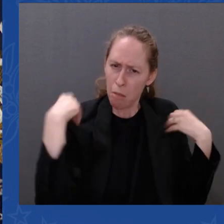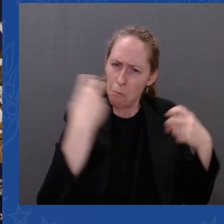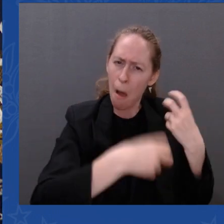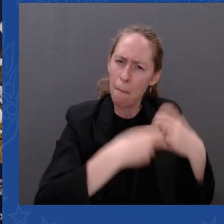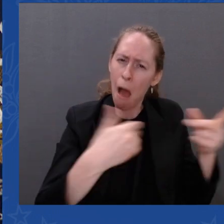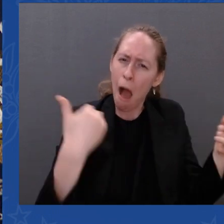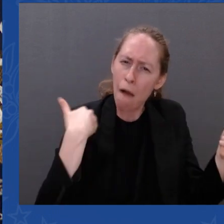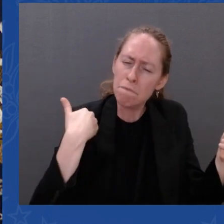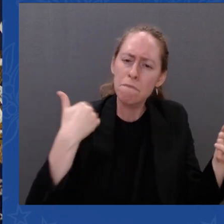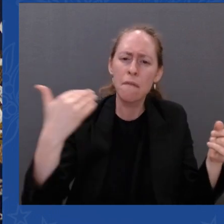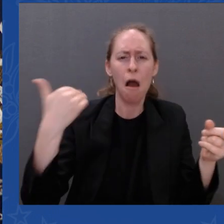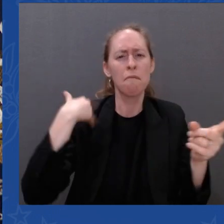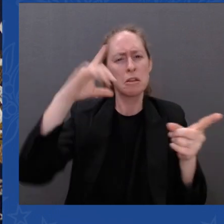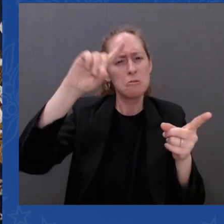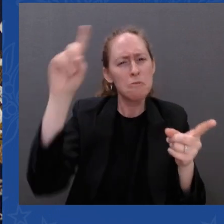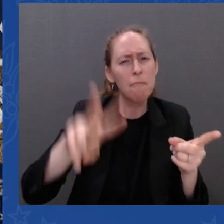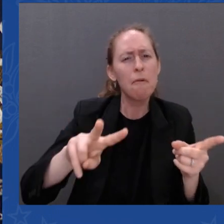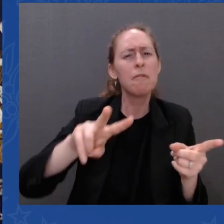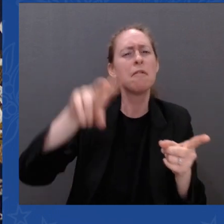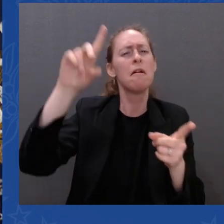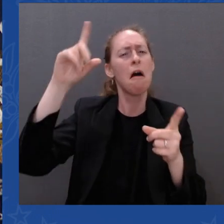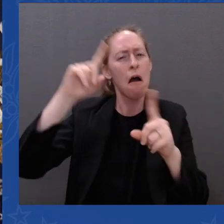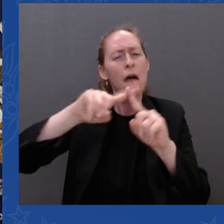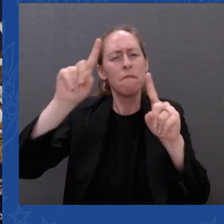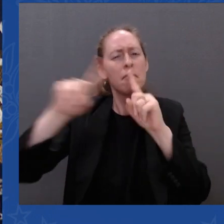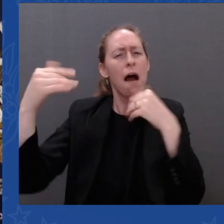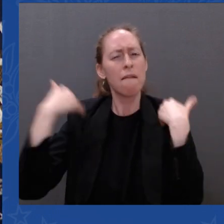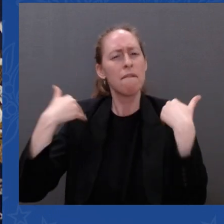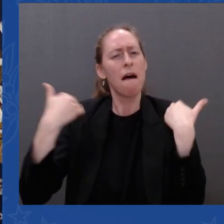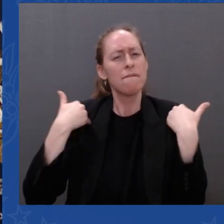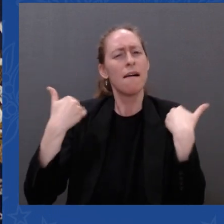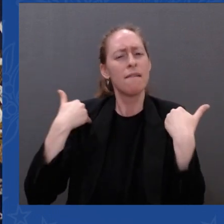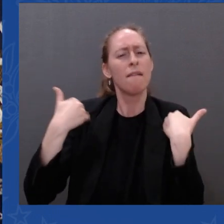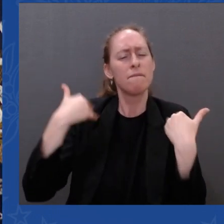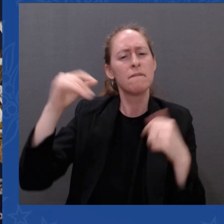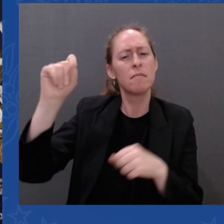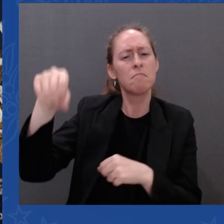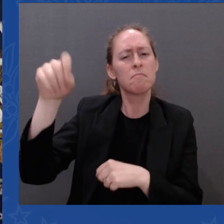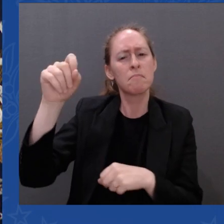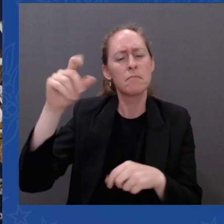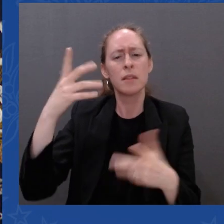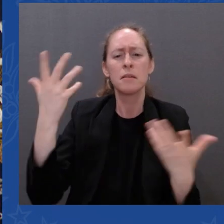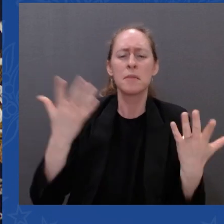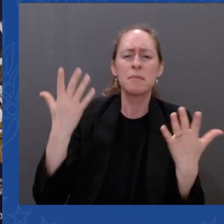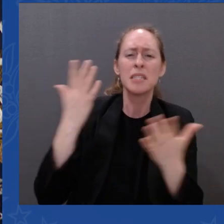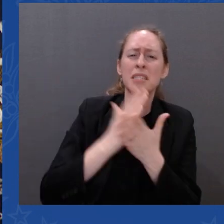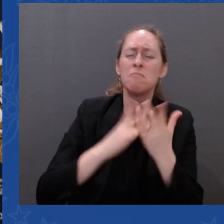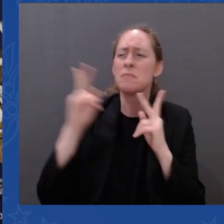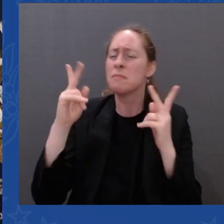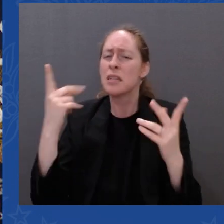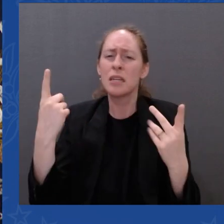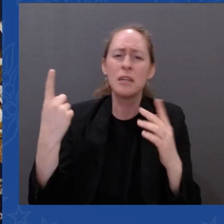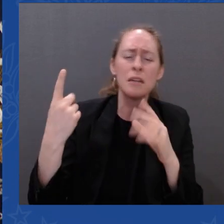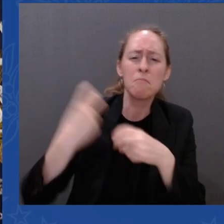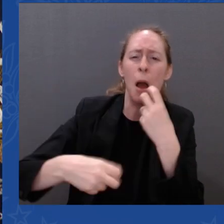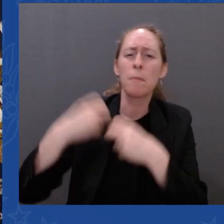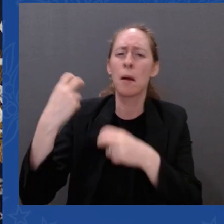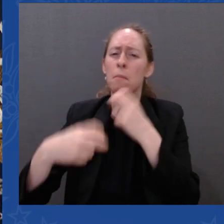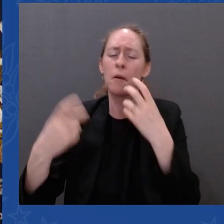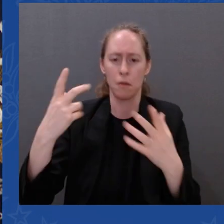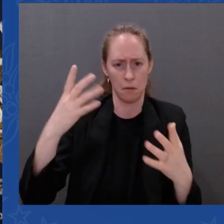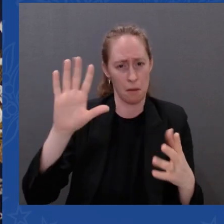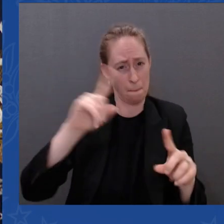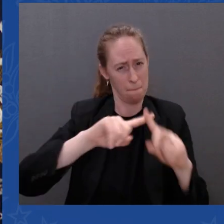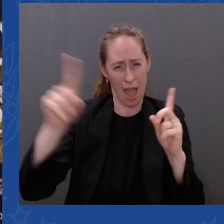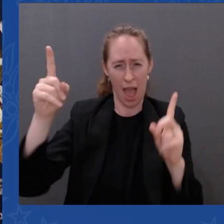They have people who are lost. But these kinds of mass shootings never happen with the kind of frequency that happen